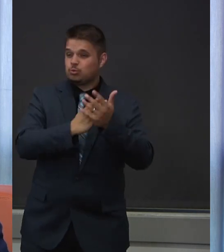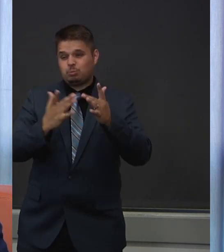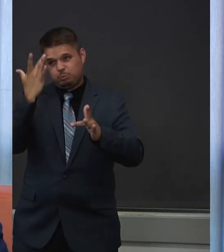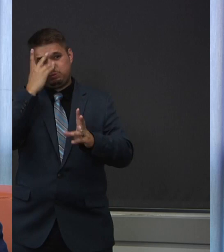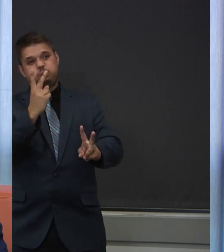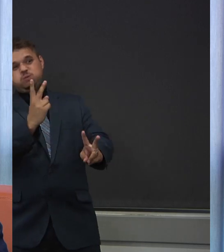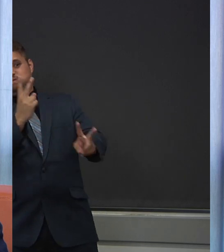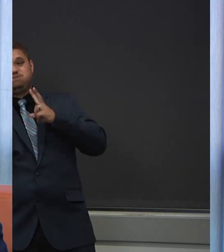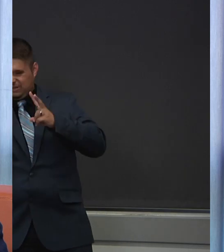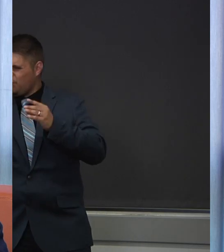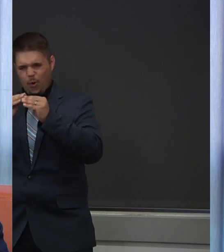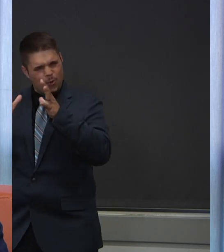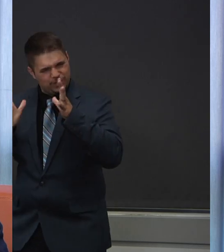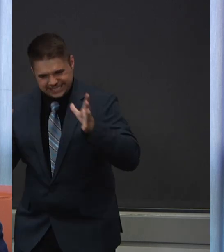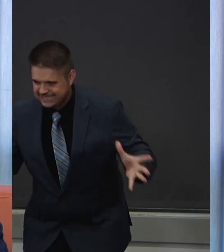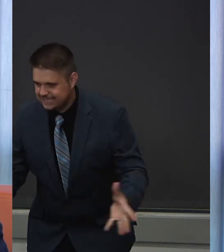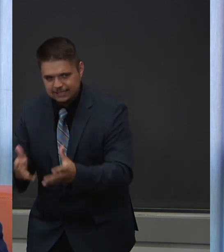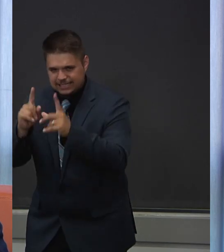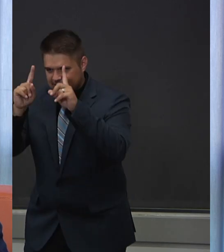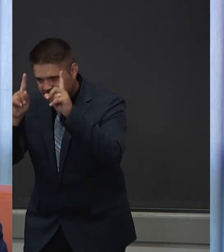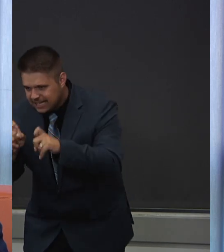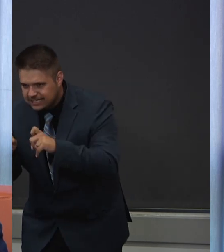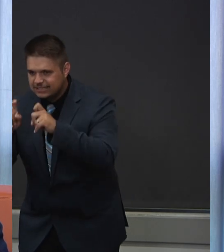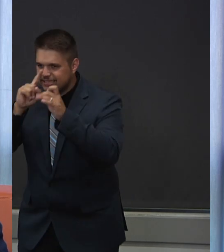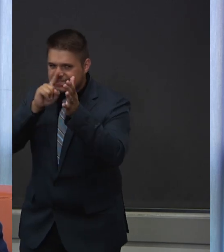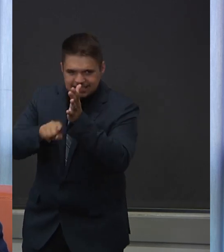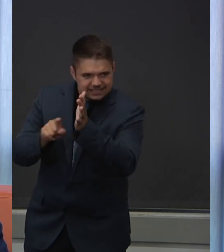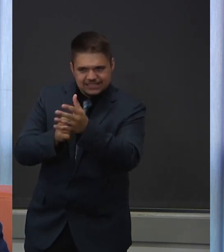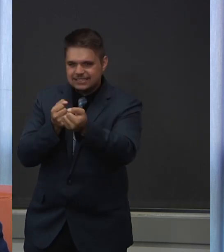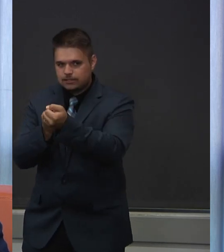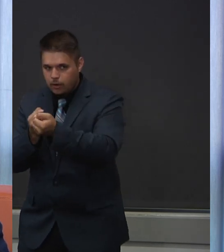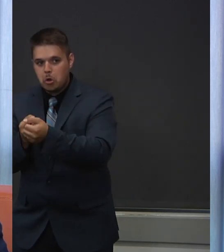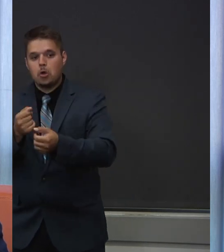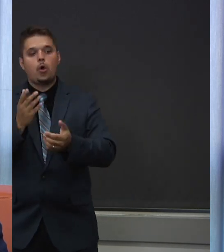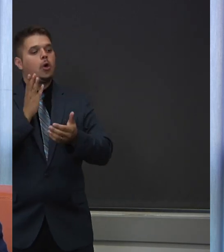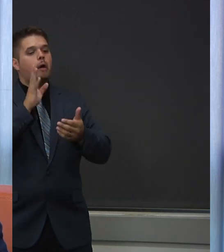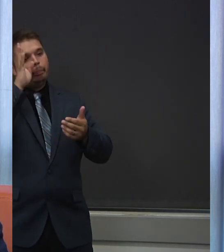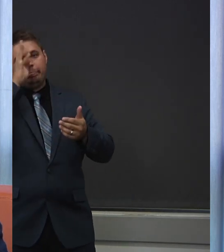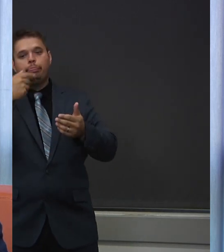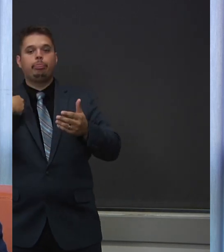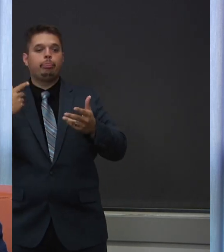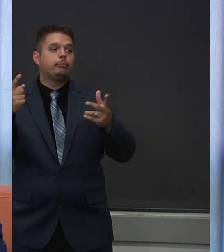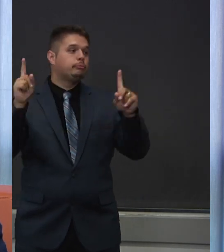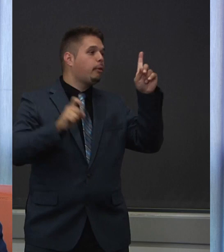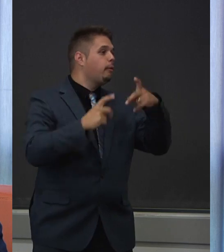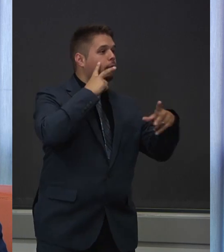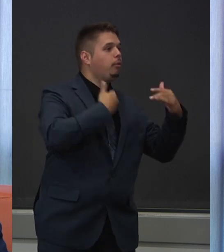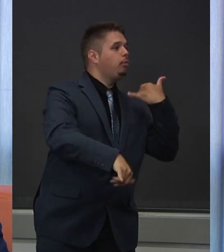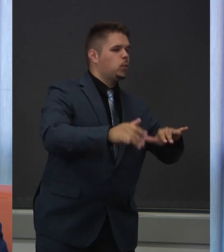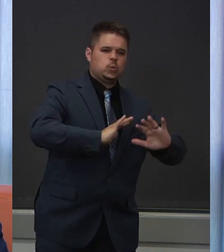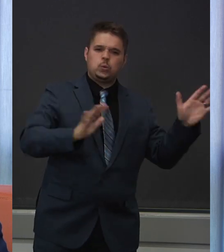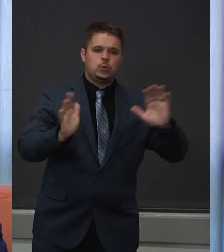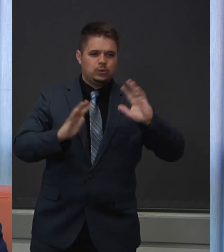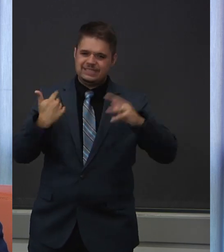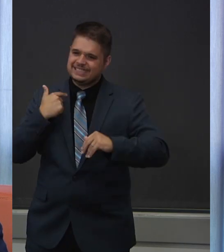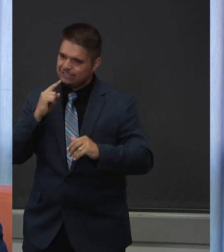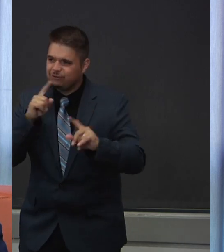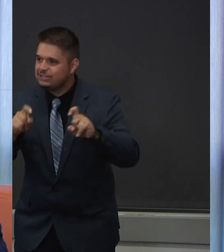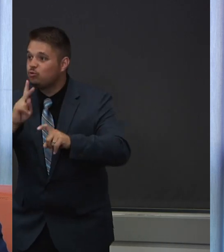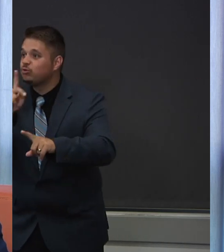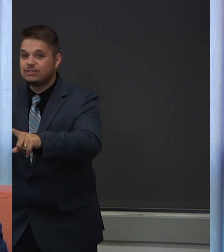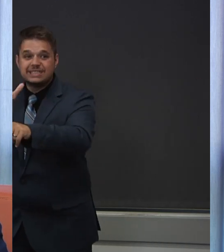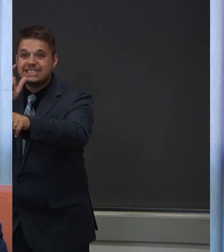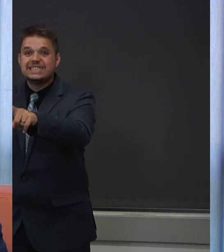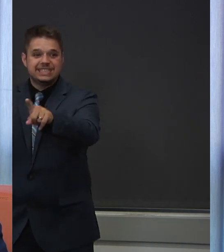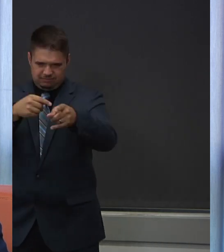severe outcomes are the ones who can absolutely get a test. And then we would like to ultimately